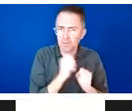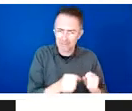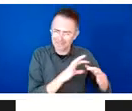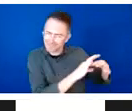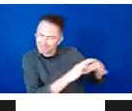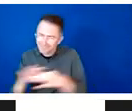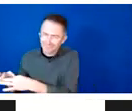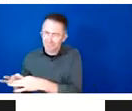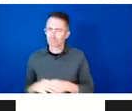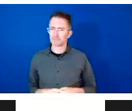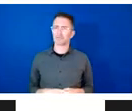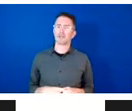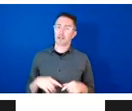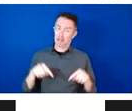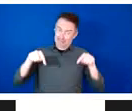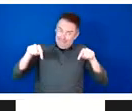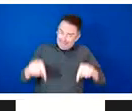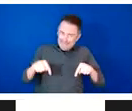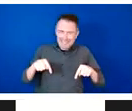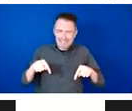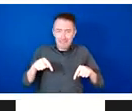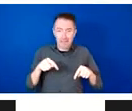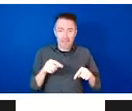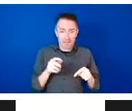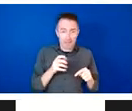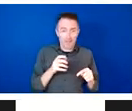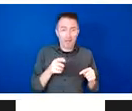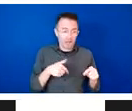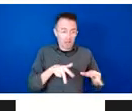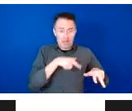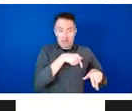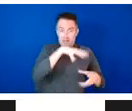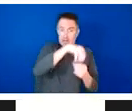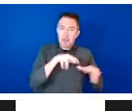into action into financing for that I think we will